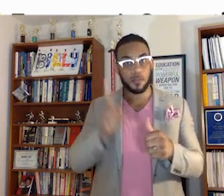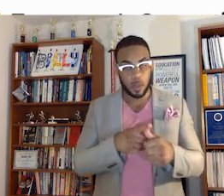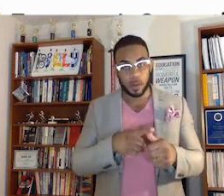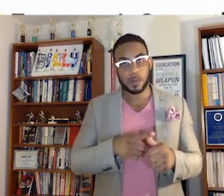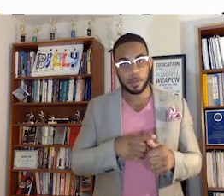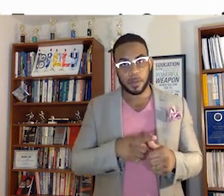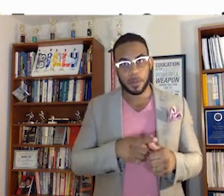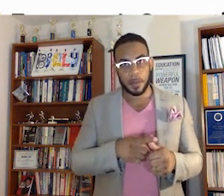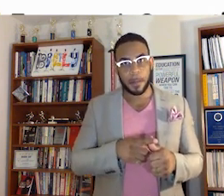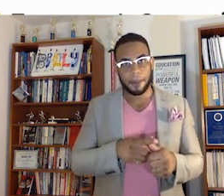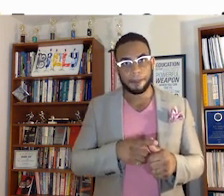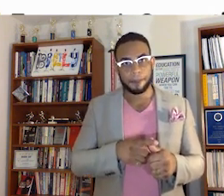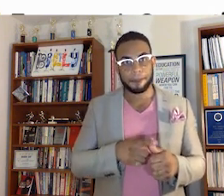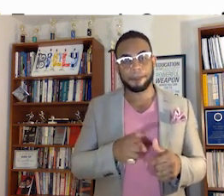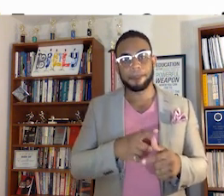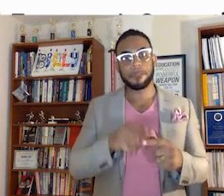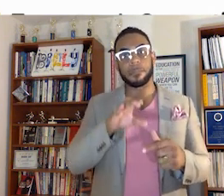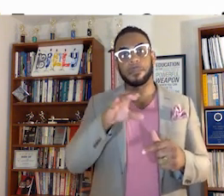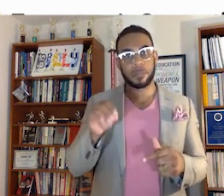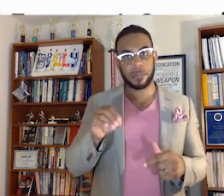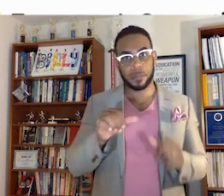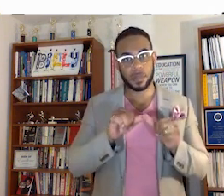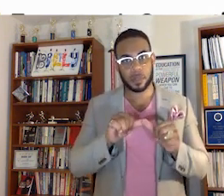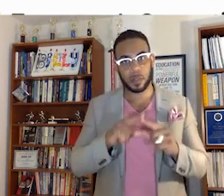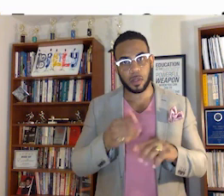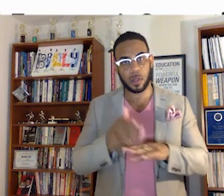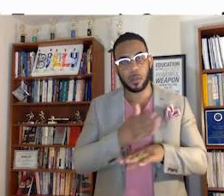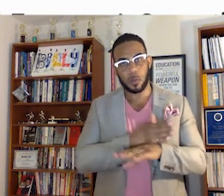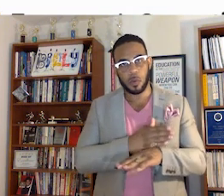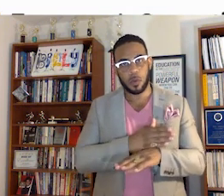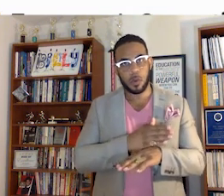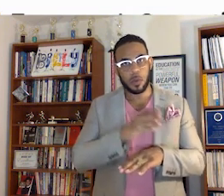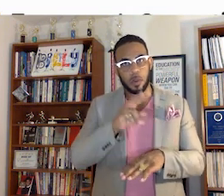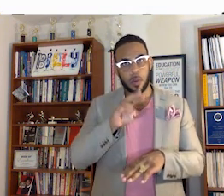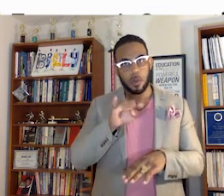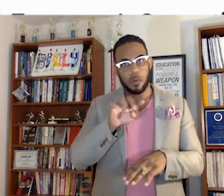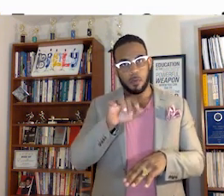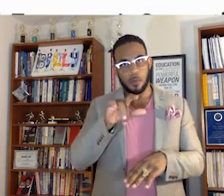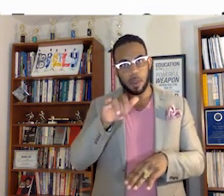and companies continue to improve your virtualization.